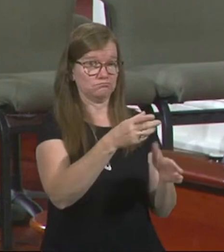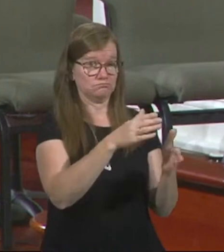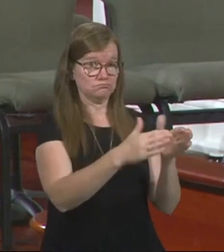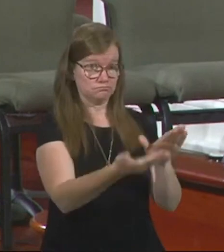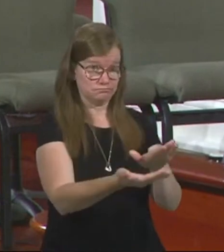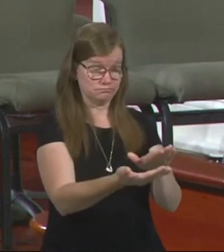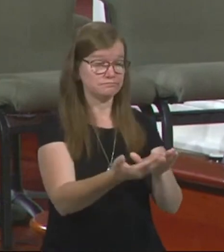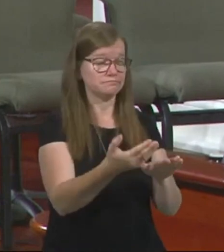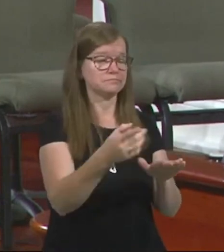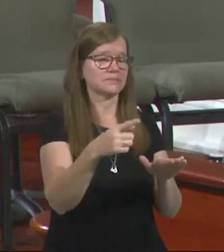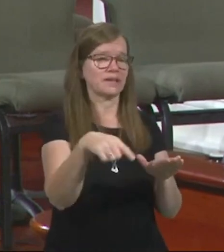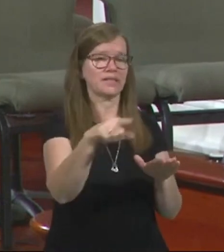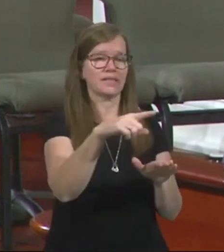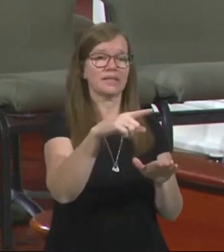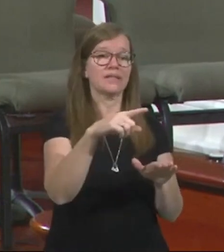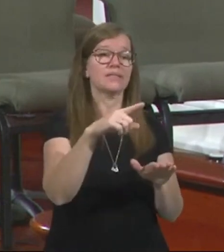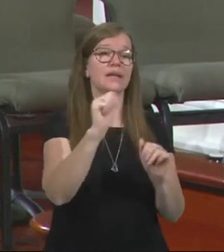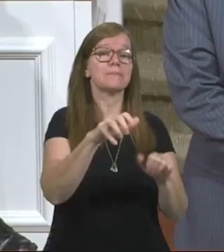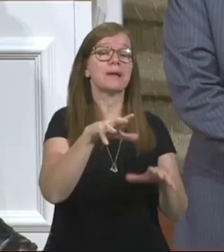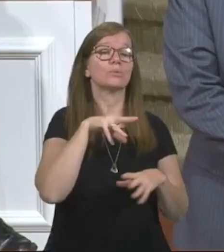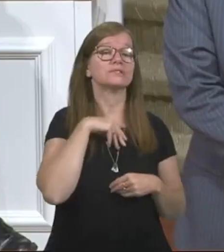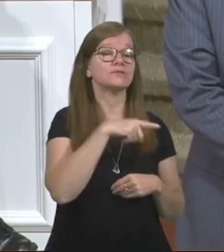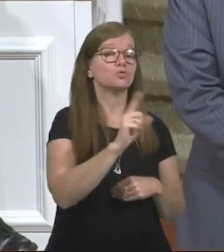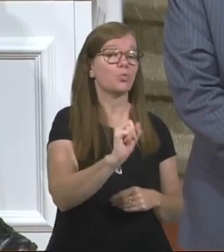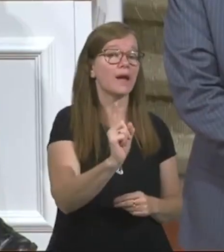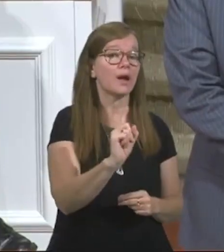they may receive you into where?